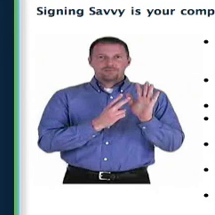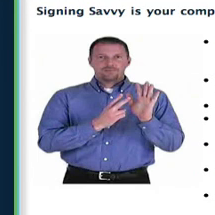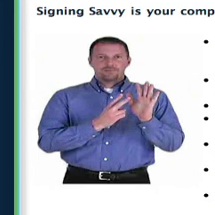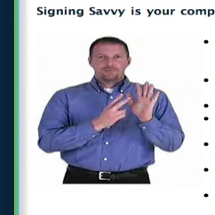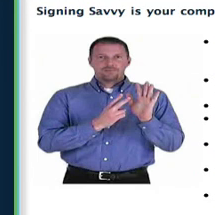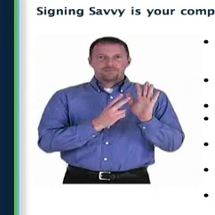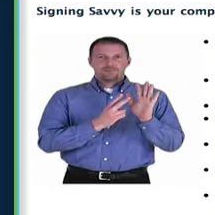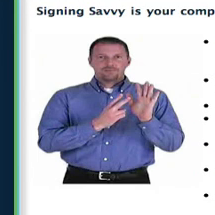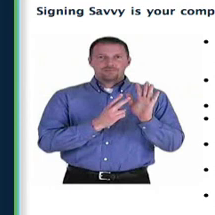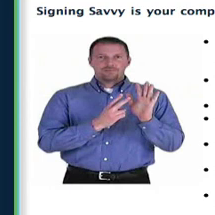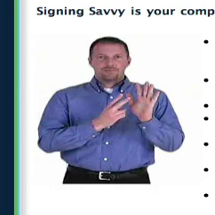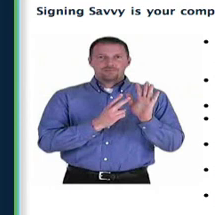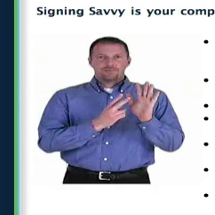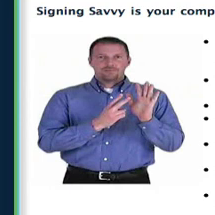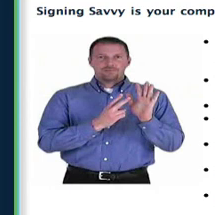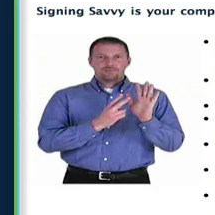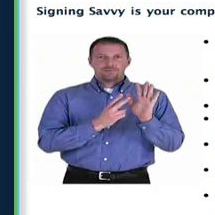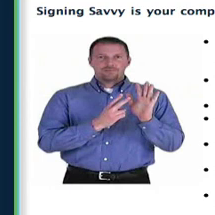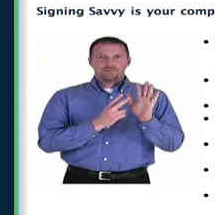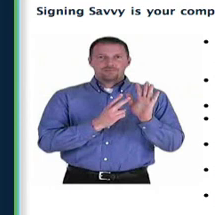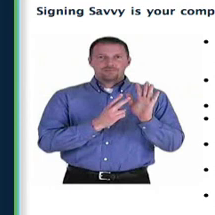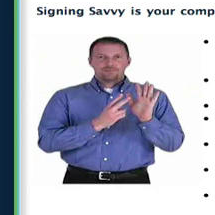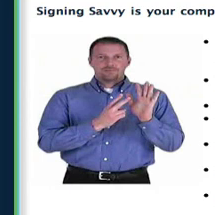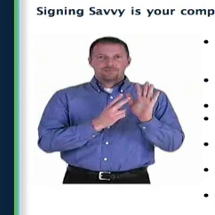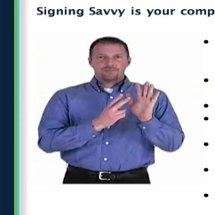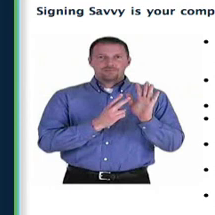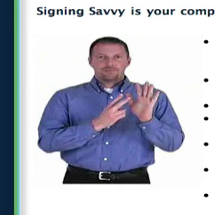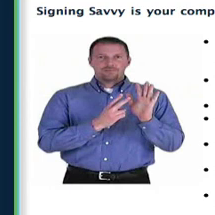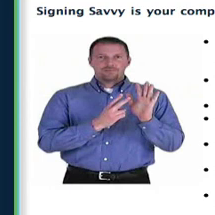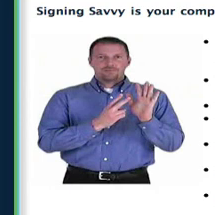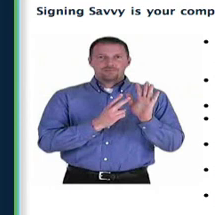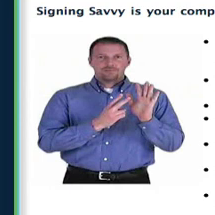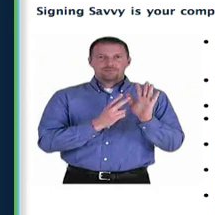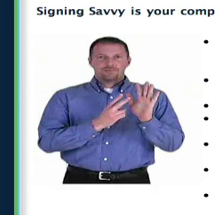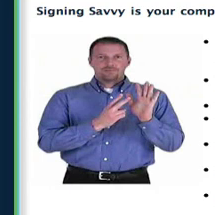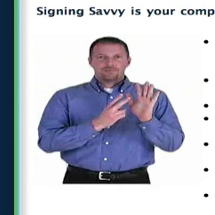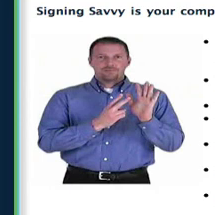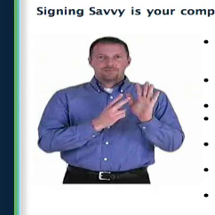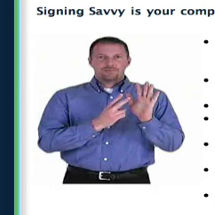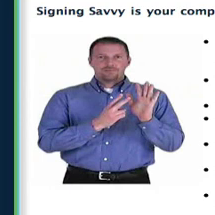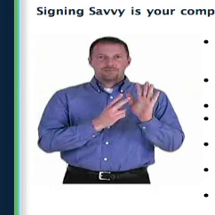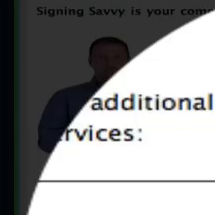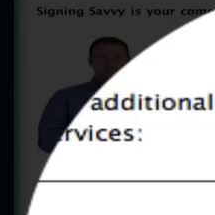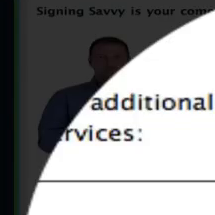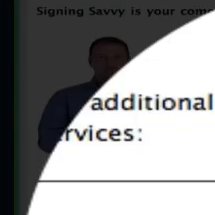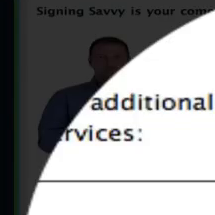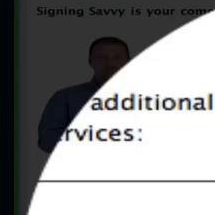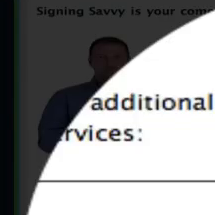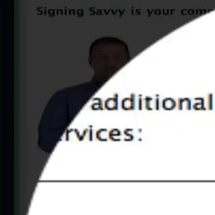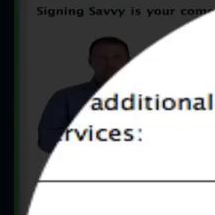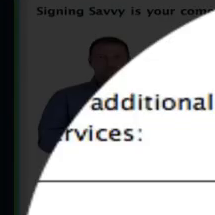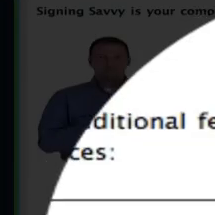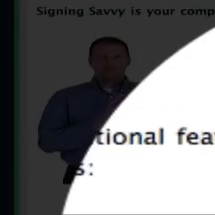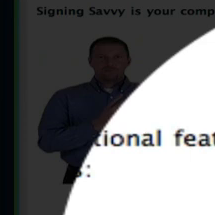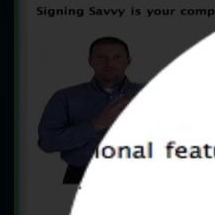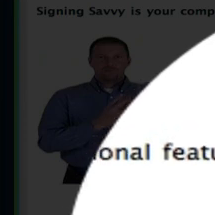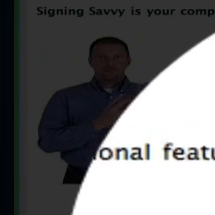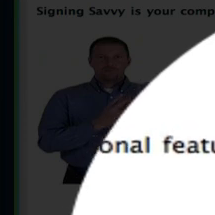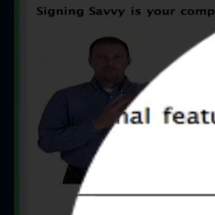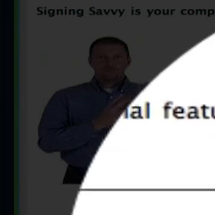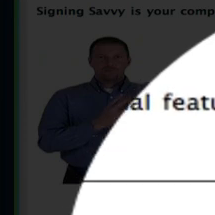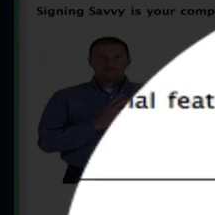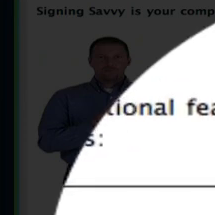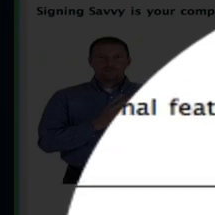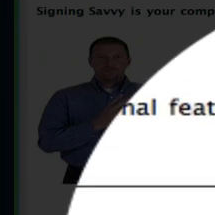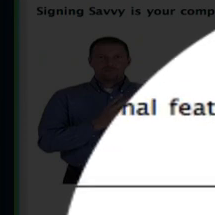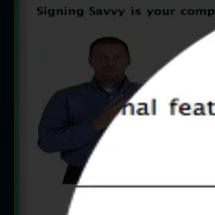see that anybody can trial searching. As a guest user, you can have 5 daily searches. As a registered user,